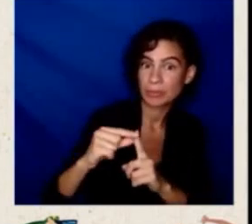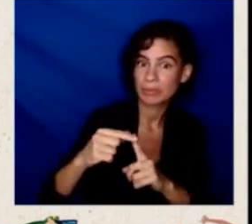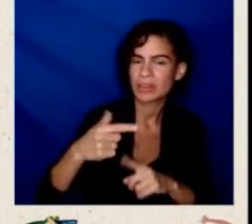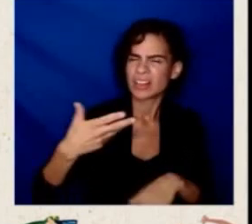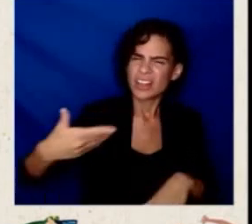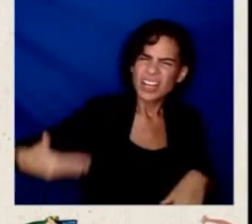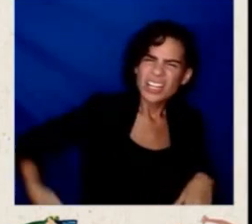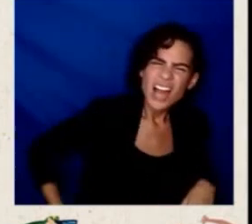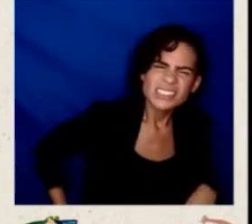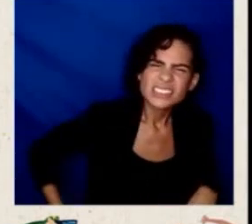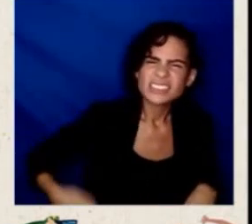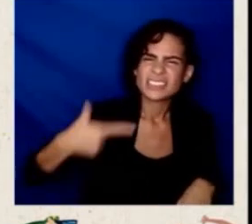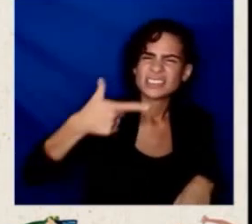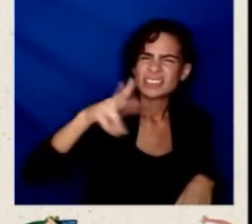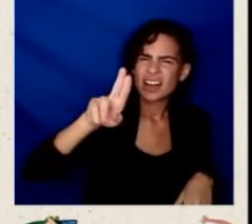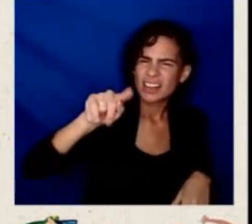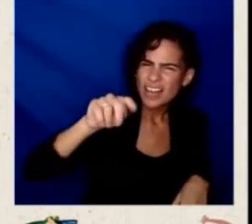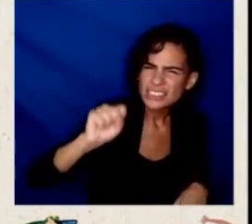packaged together.